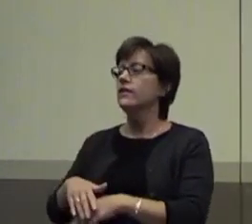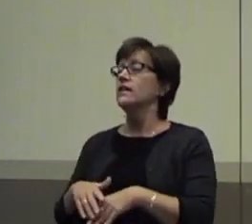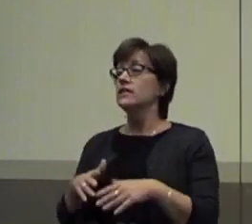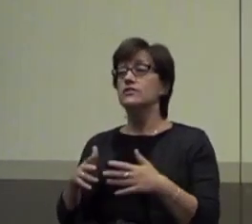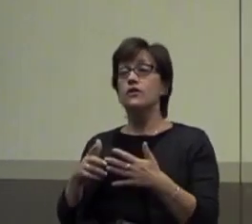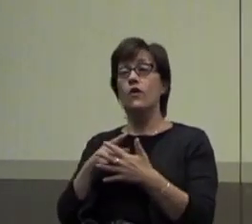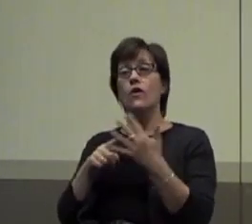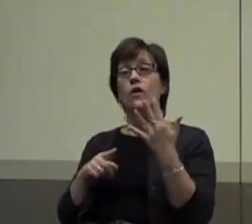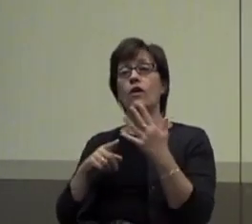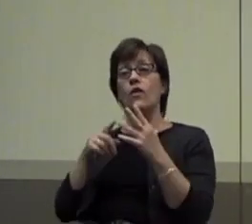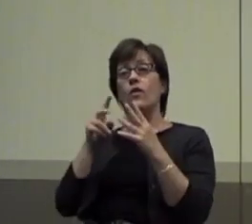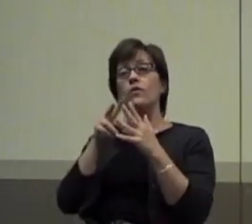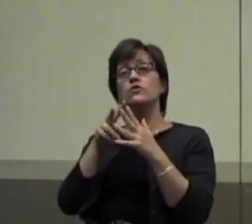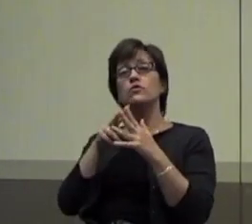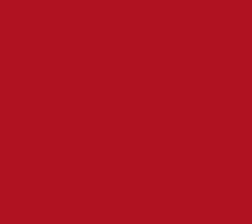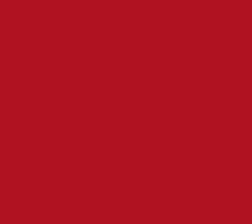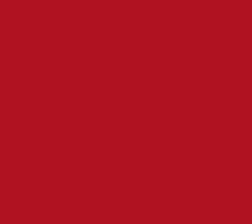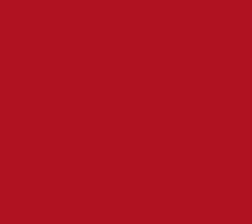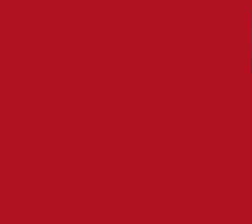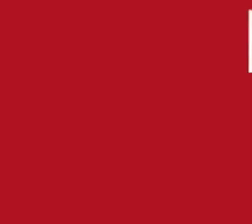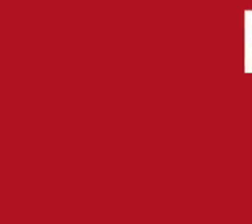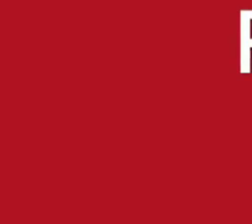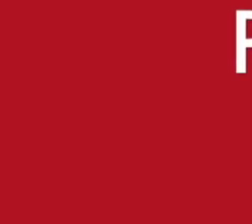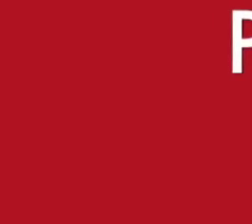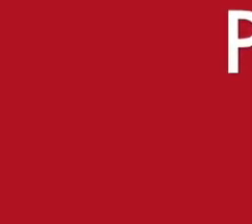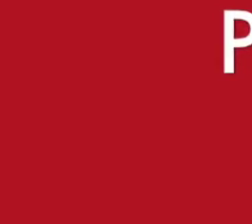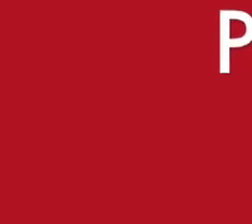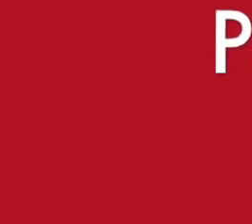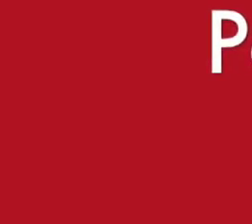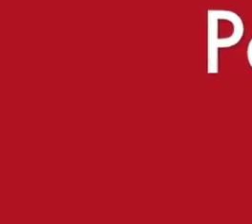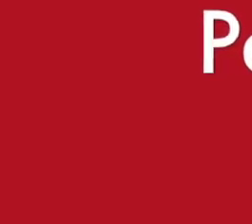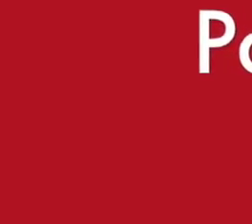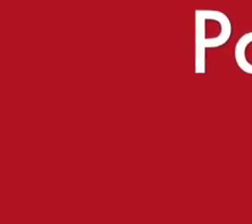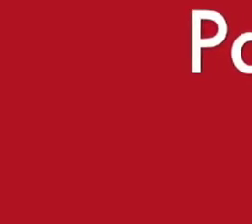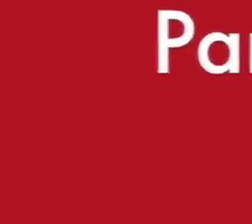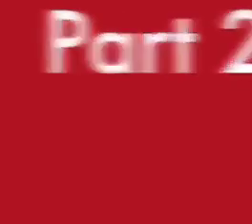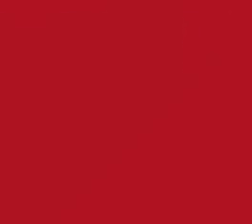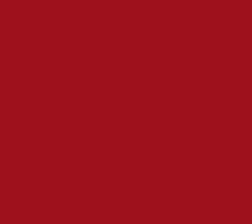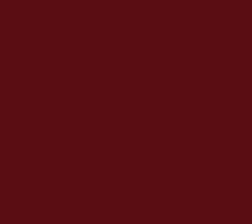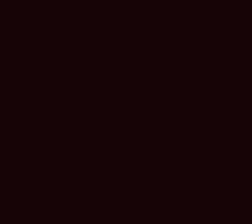are the two that you should have gotten. Doesn't. We're going to focus on. online versus the